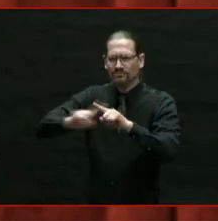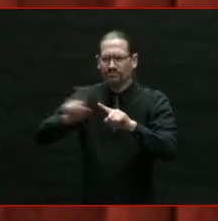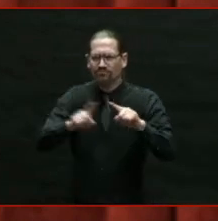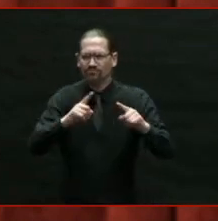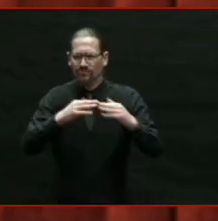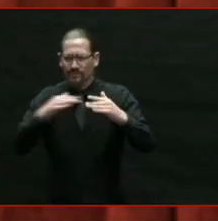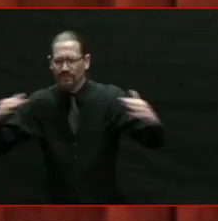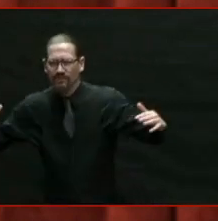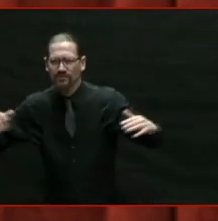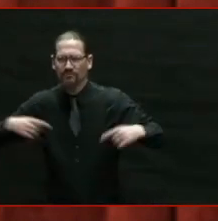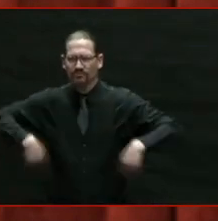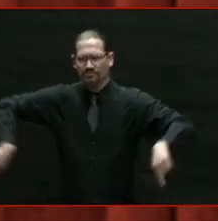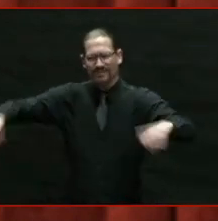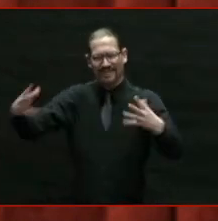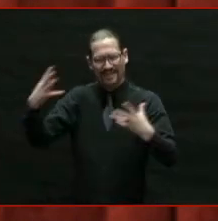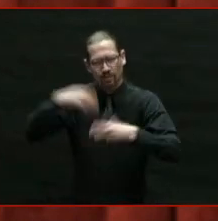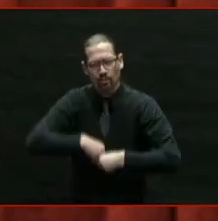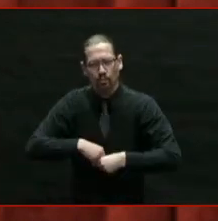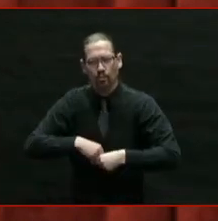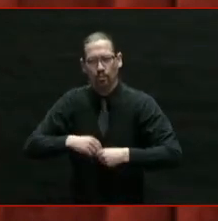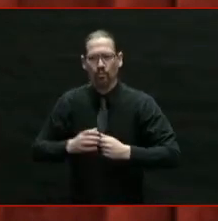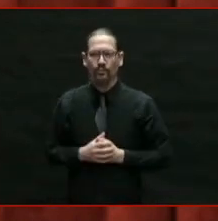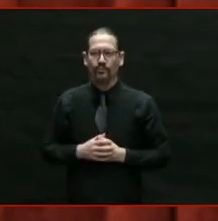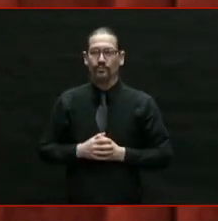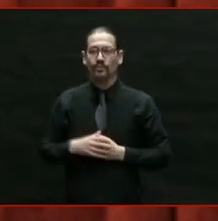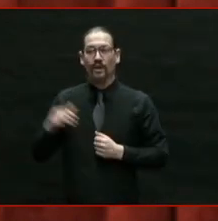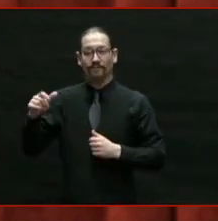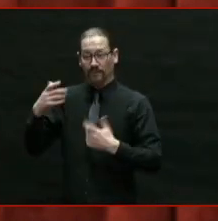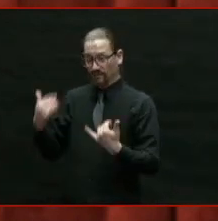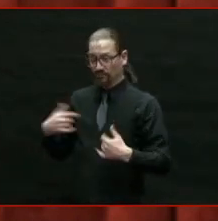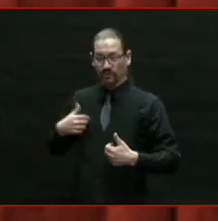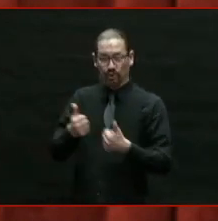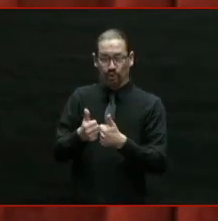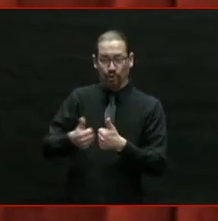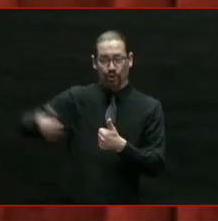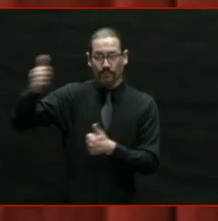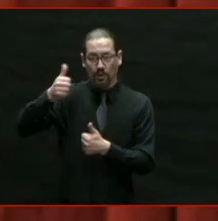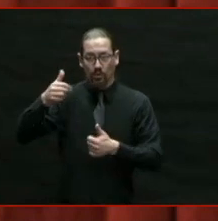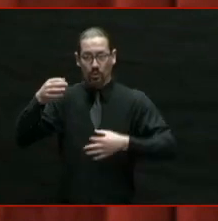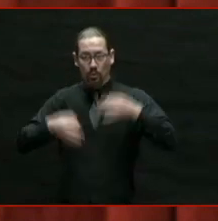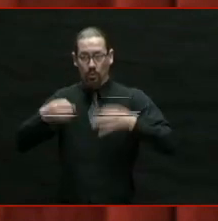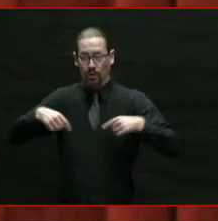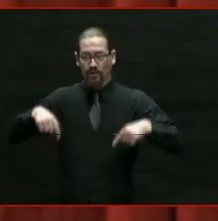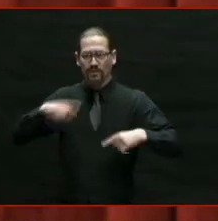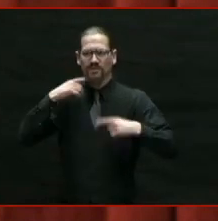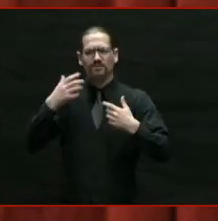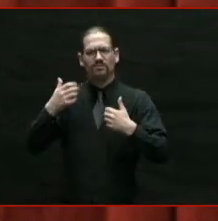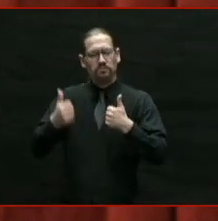appointed the most diverse group of judges in our state's history.